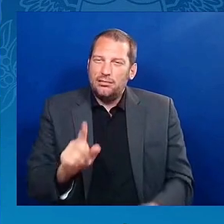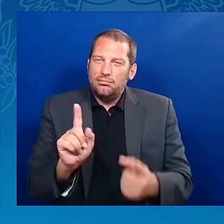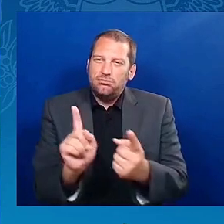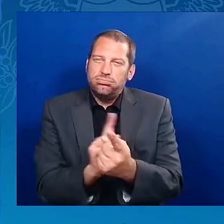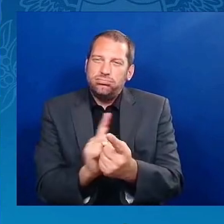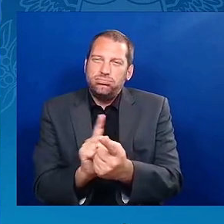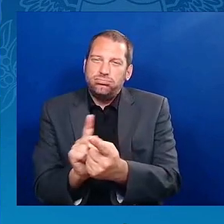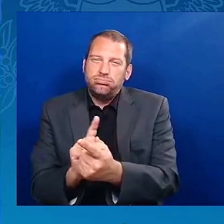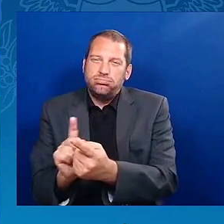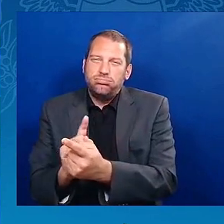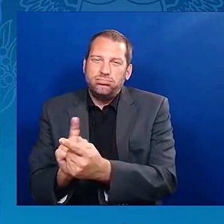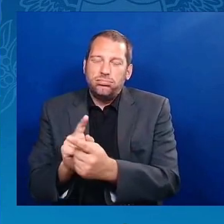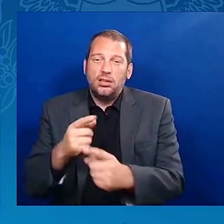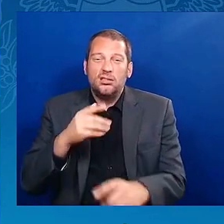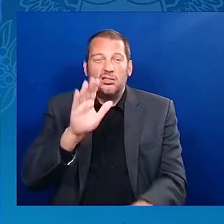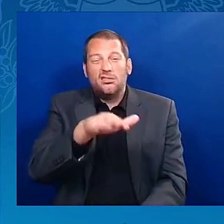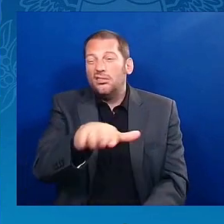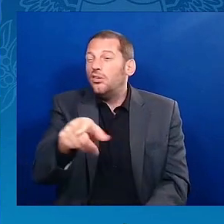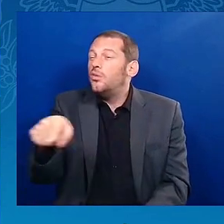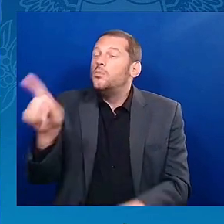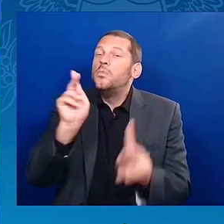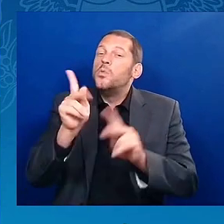born? 2006.